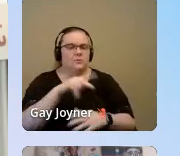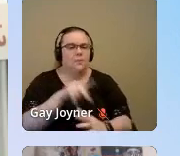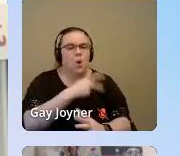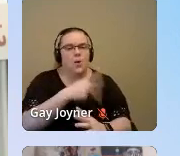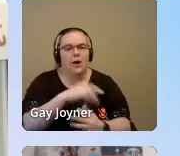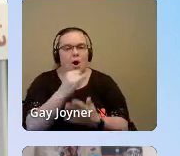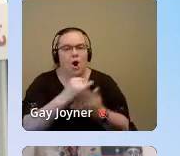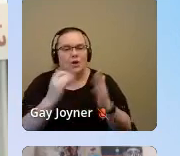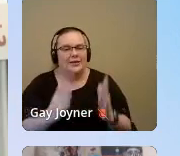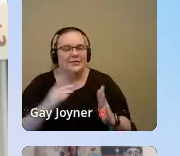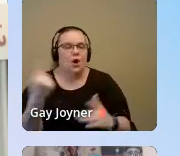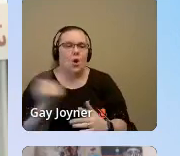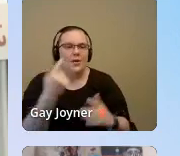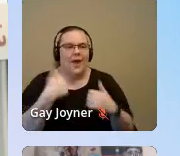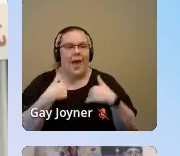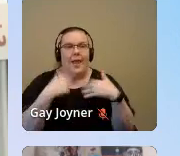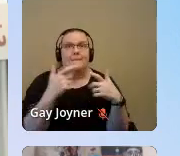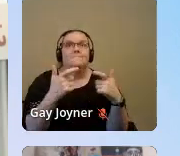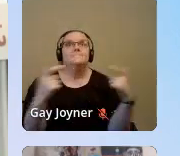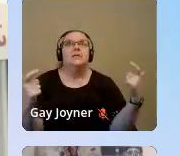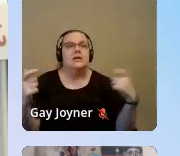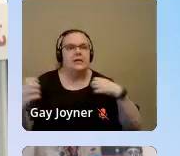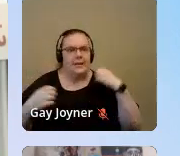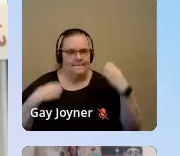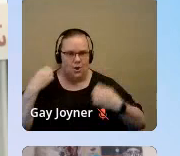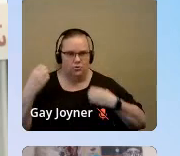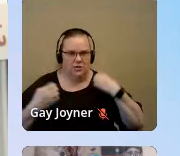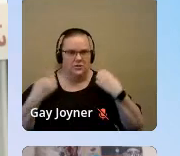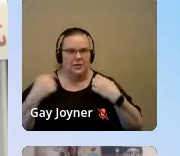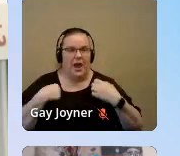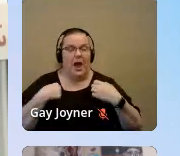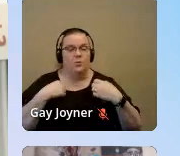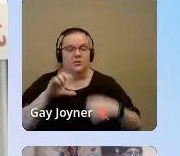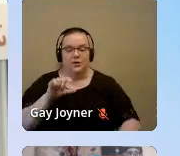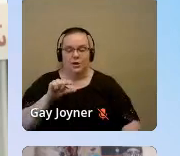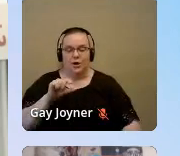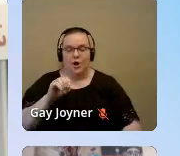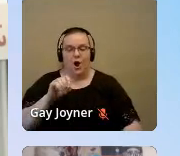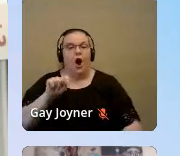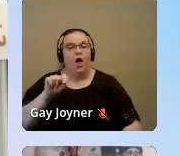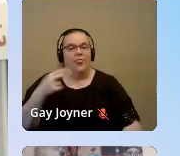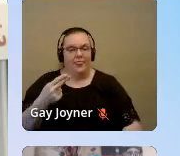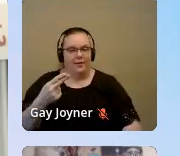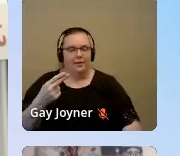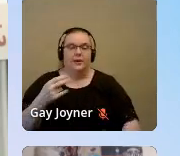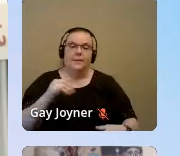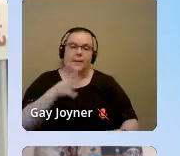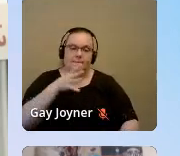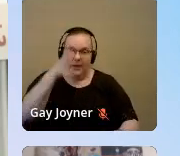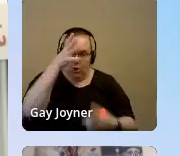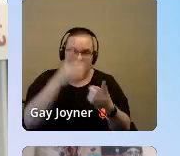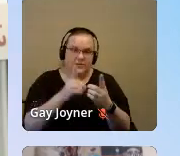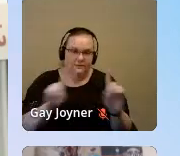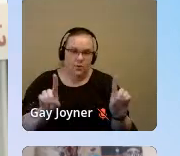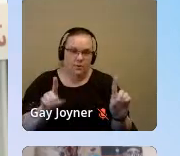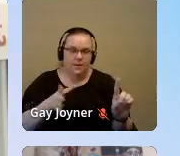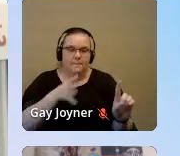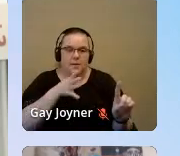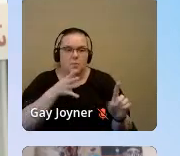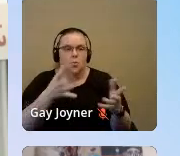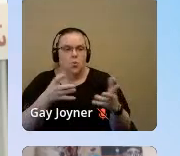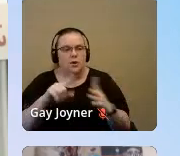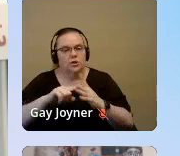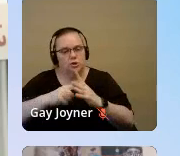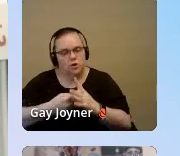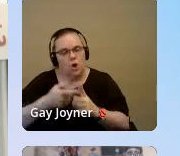I always had big emotions. Basically, I was goth. My parents divorced, and my mother wanted to start her own primary care